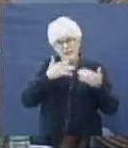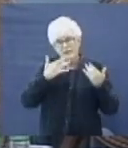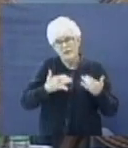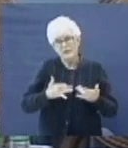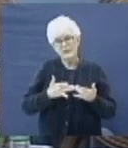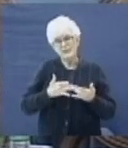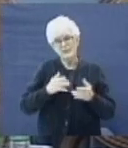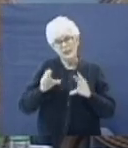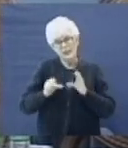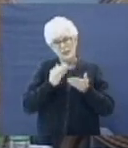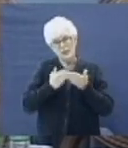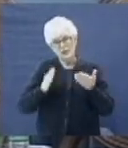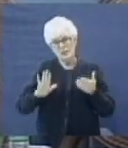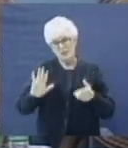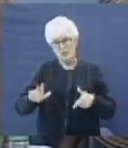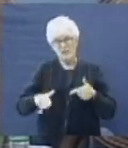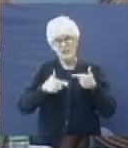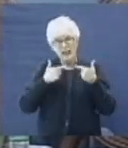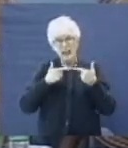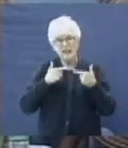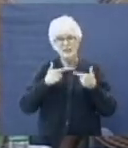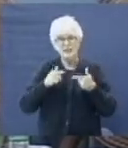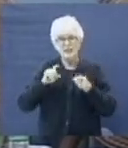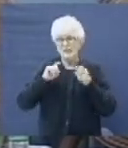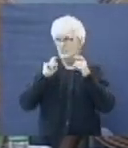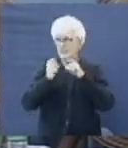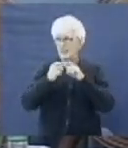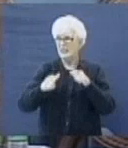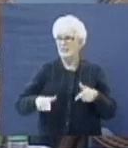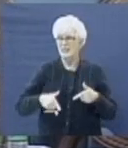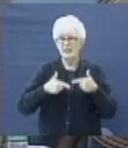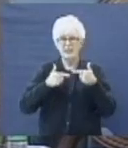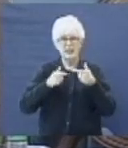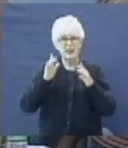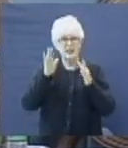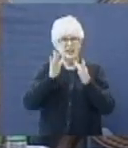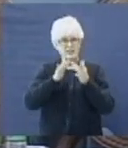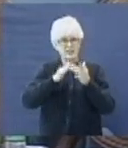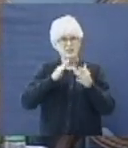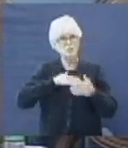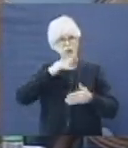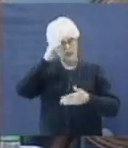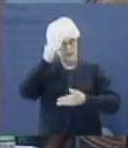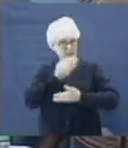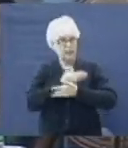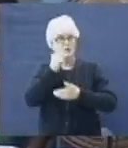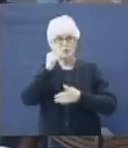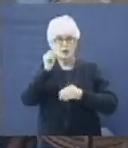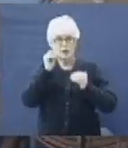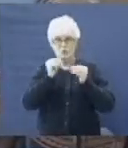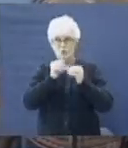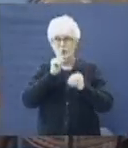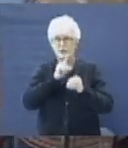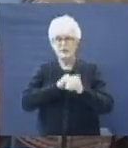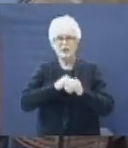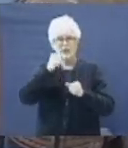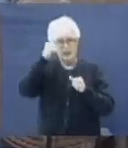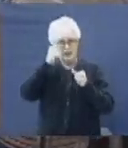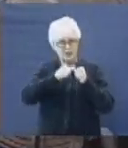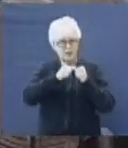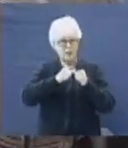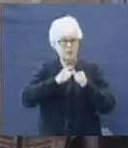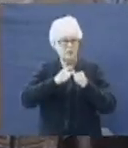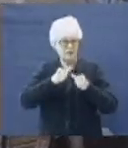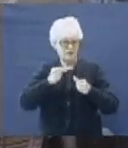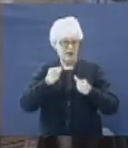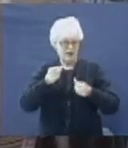hearts. God, would you do something in their lives? Would you change their lives? God, would you touch my boys one more time? God, I remember when I